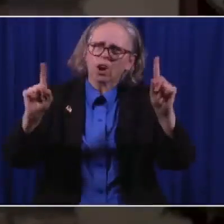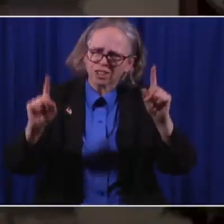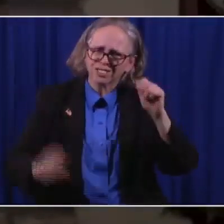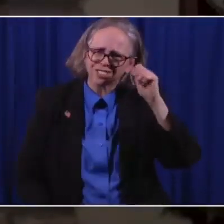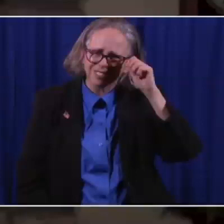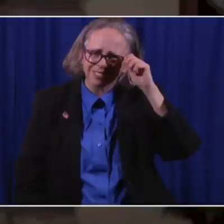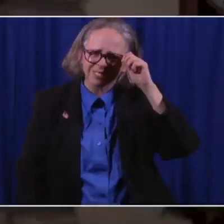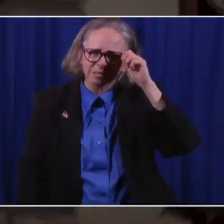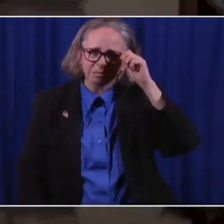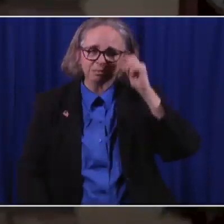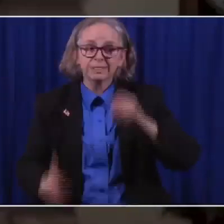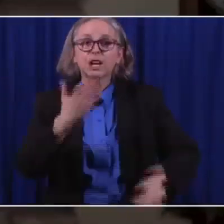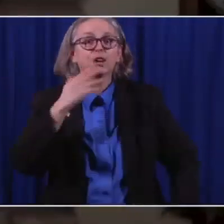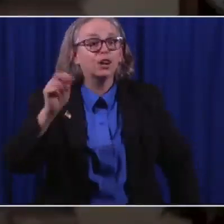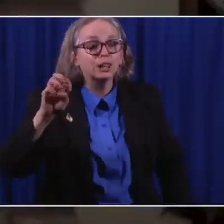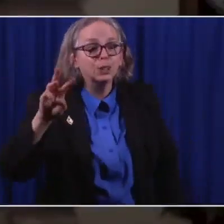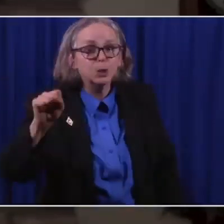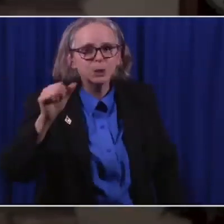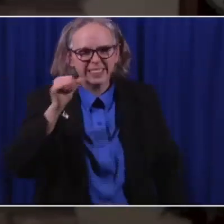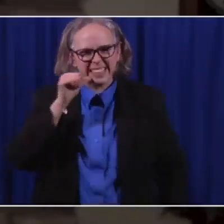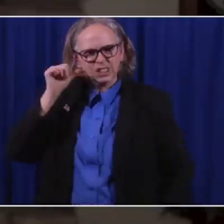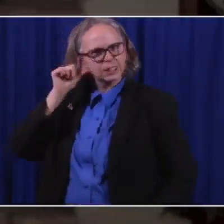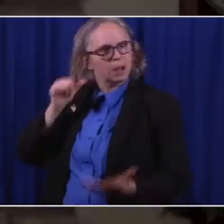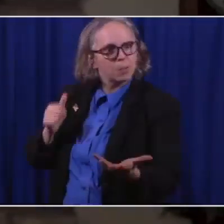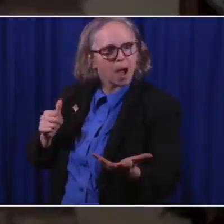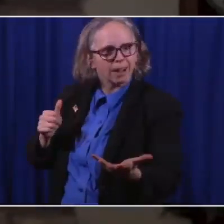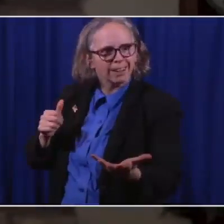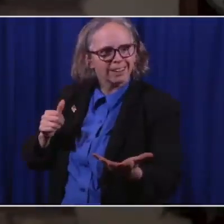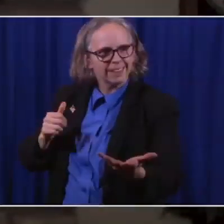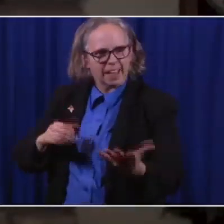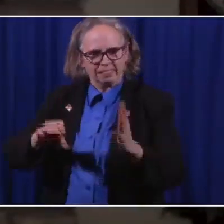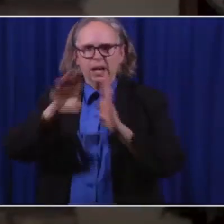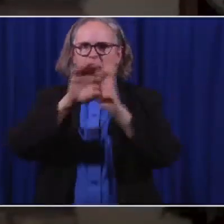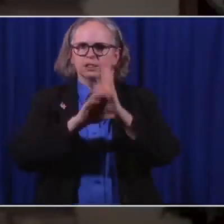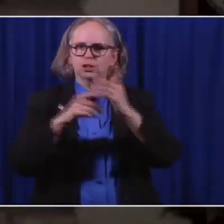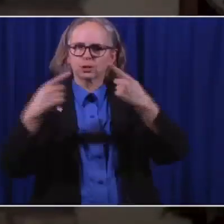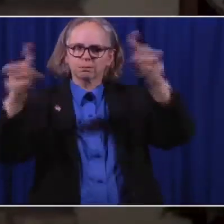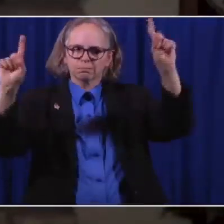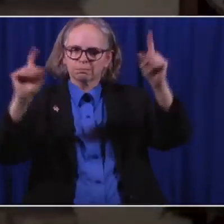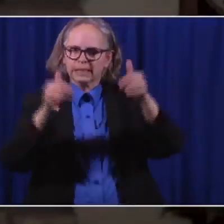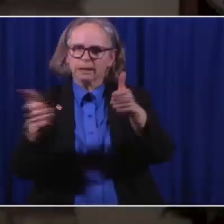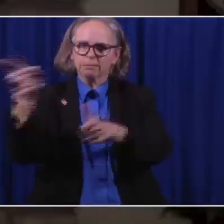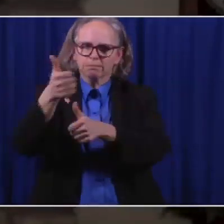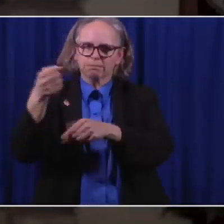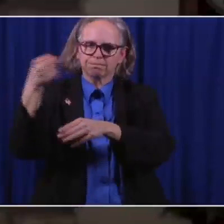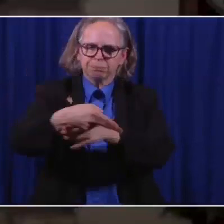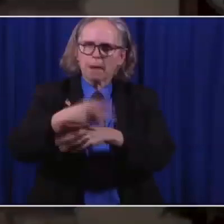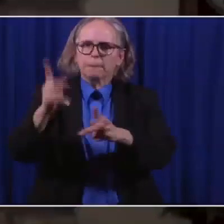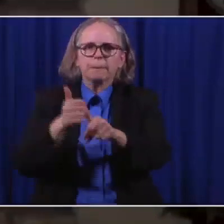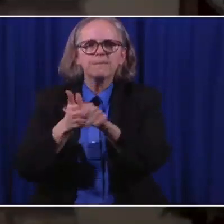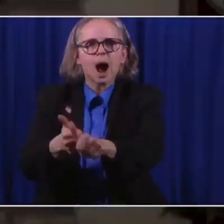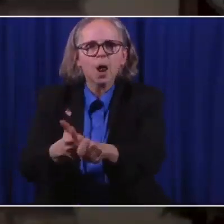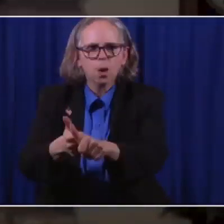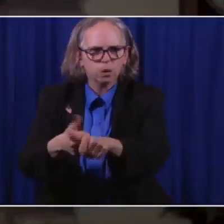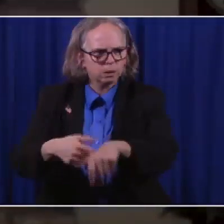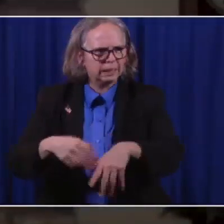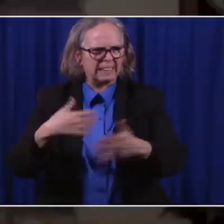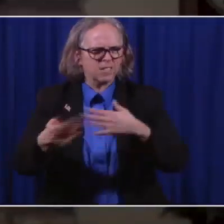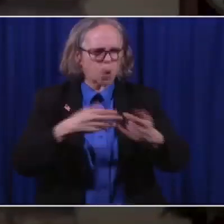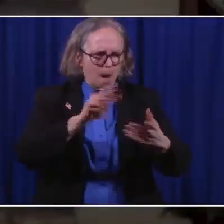is that the Constitution prevailed, and people followed the Constitution in spite of a mob.